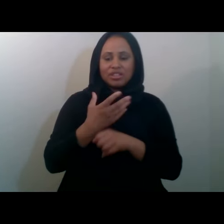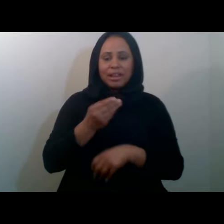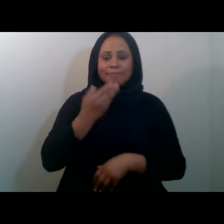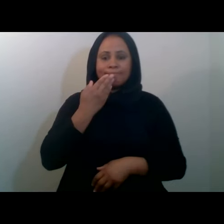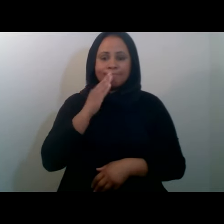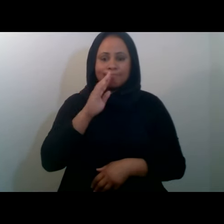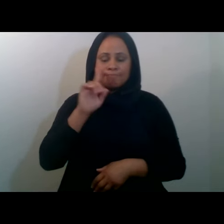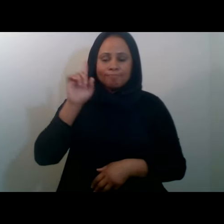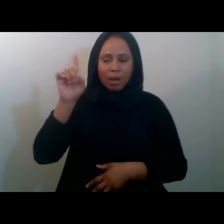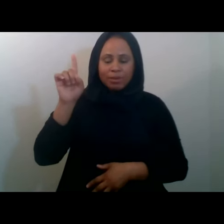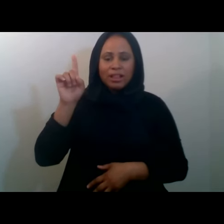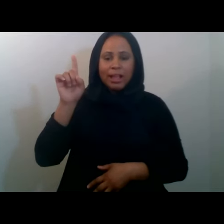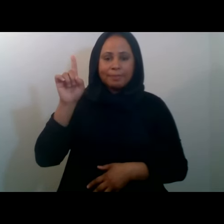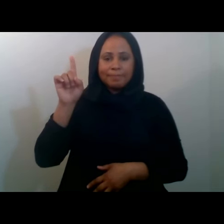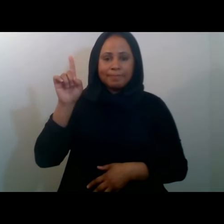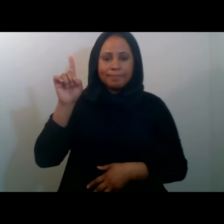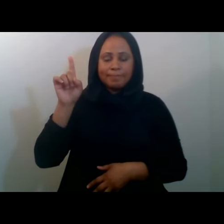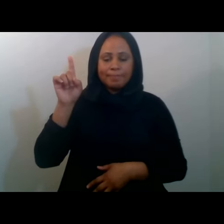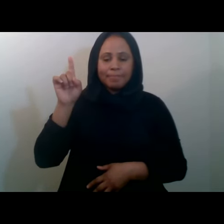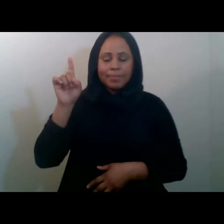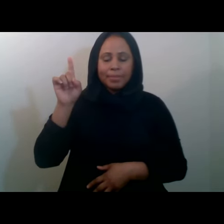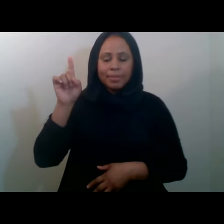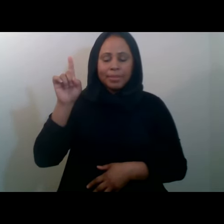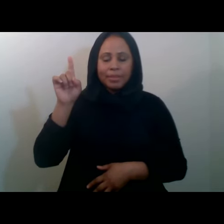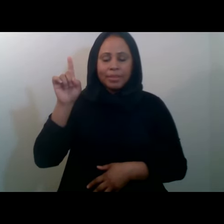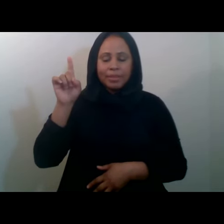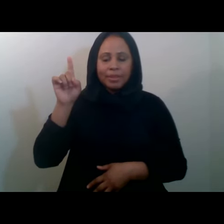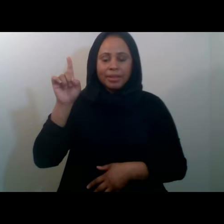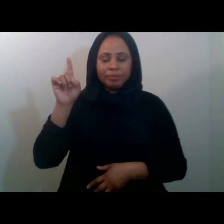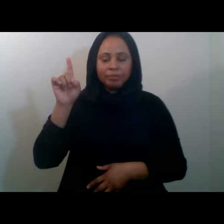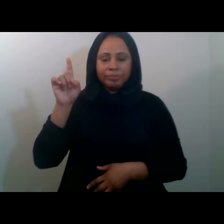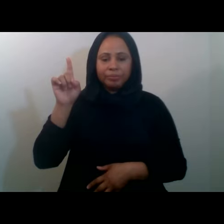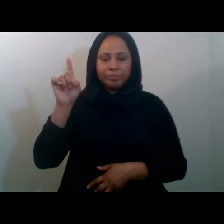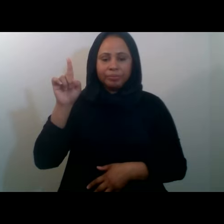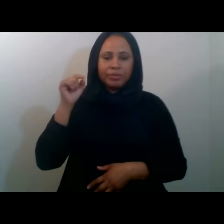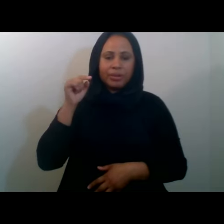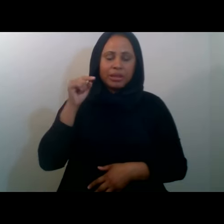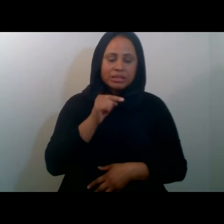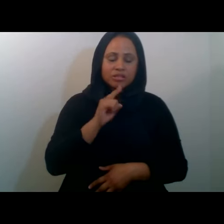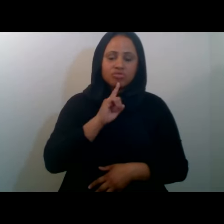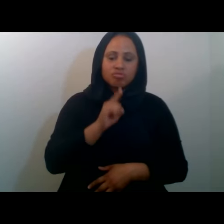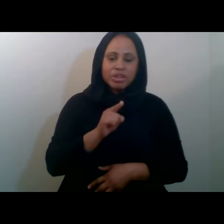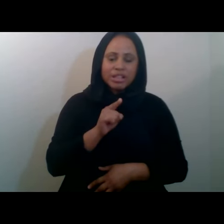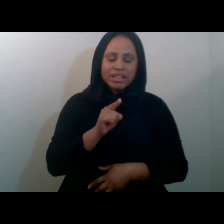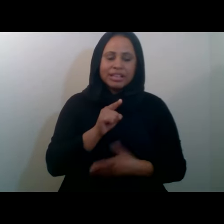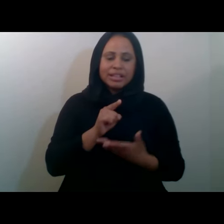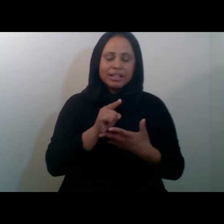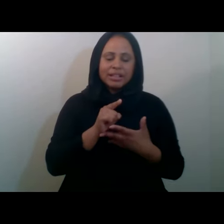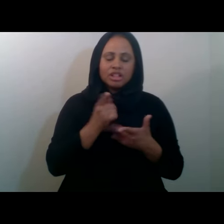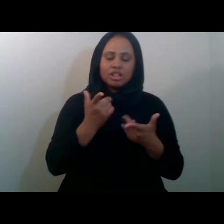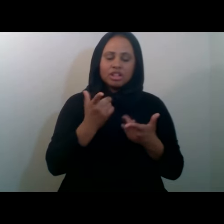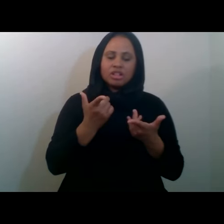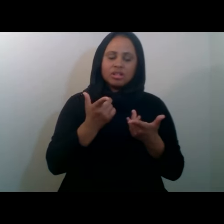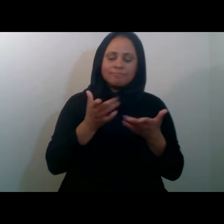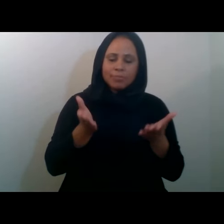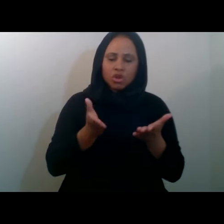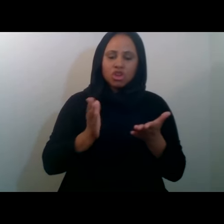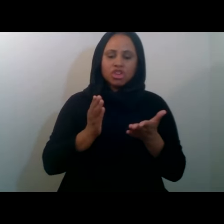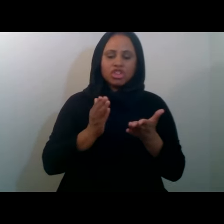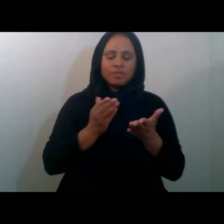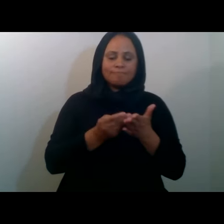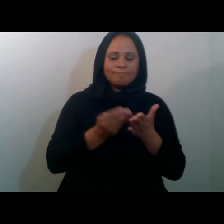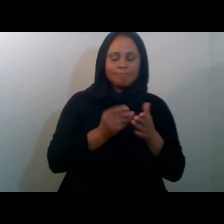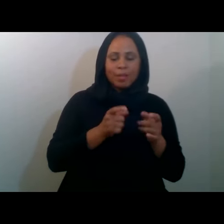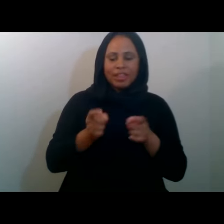really encompassed the giving in our group, and they make our food boxes,